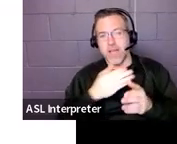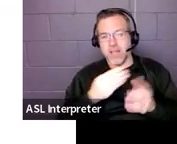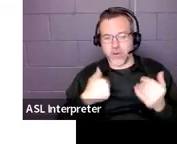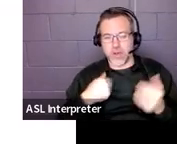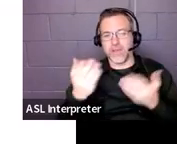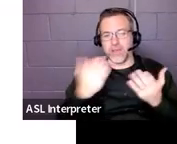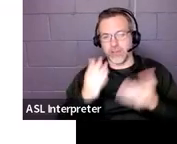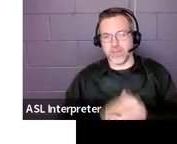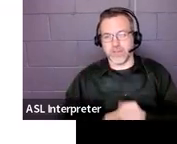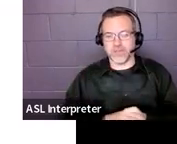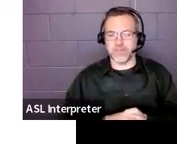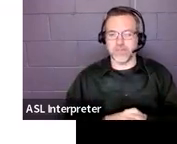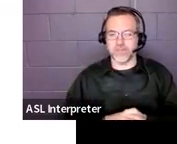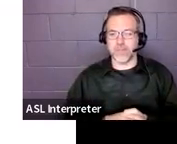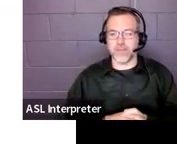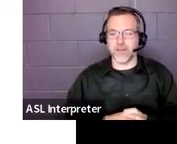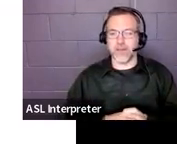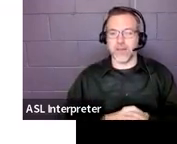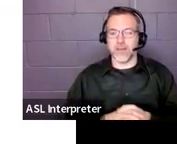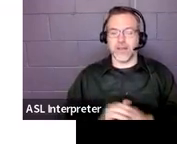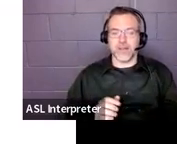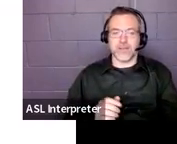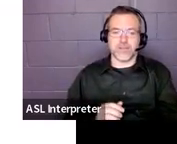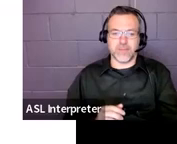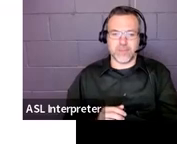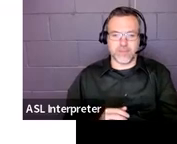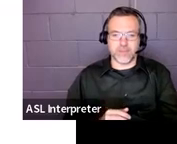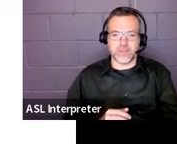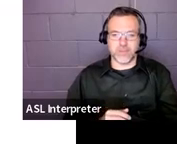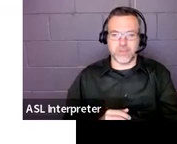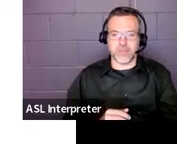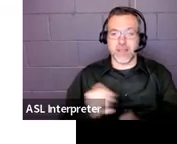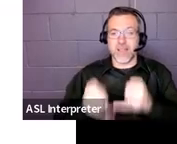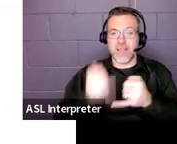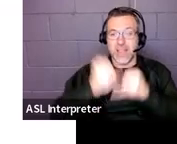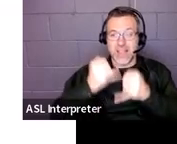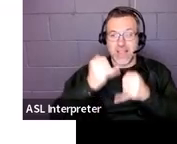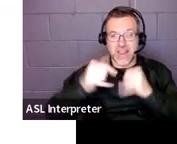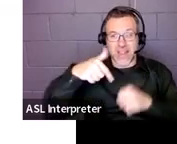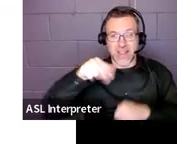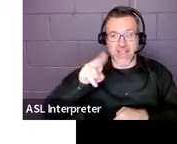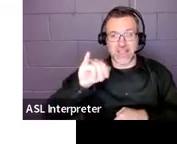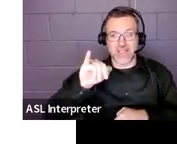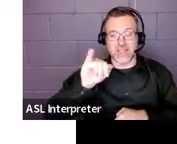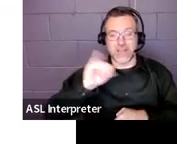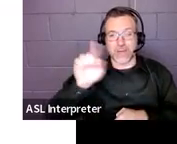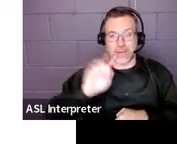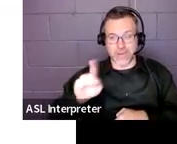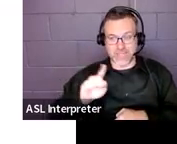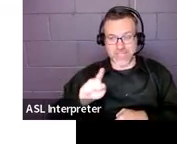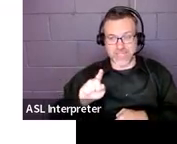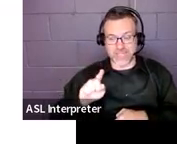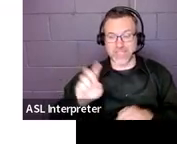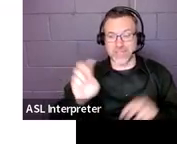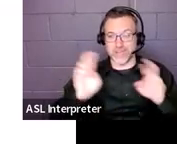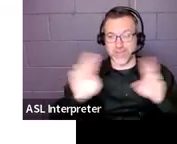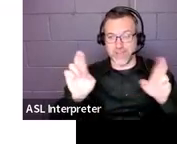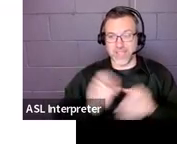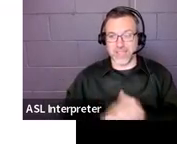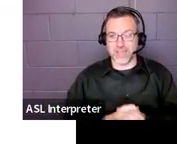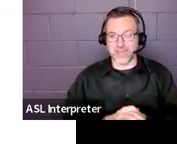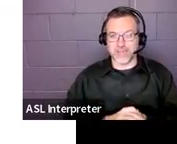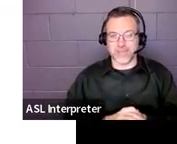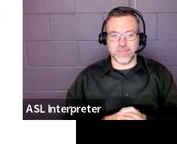All right, get ready because I got another quiz for you, but this is the last one for today. We're going to, I'm going to let, we're going to go through LRE without a quiz.